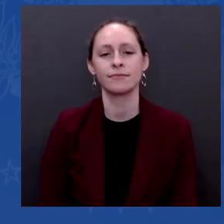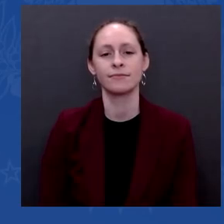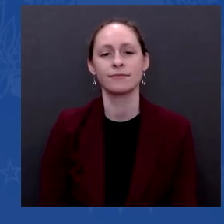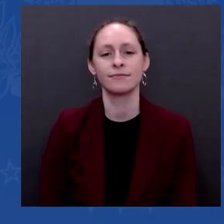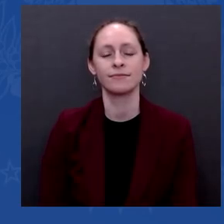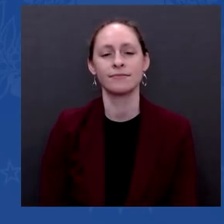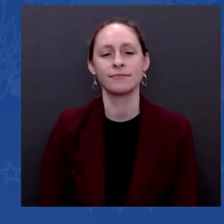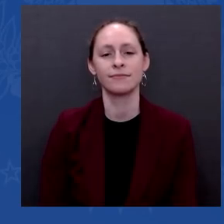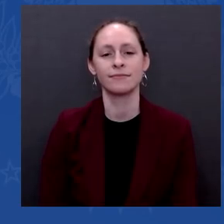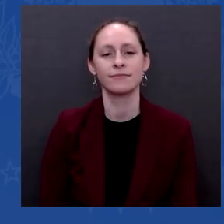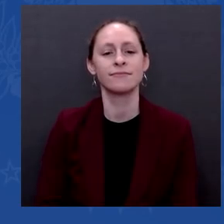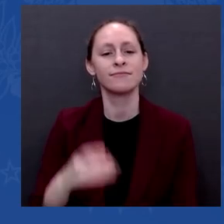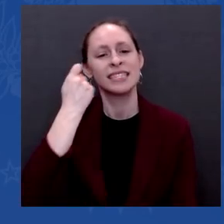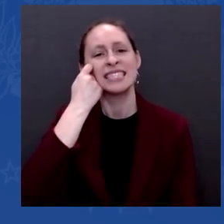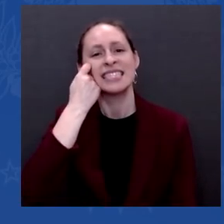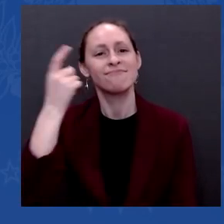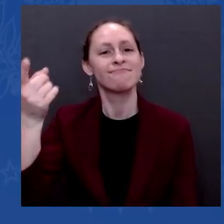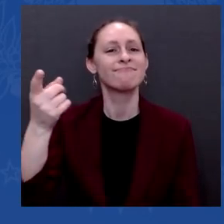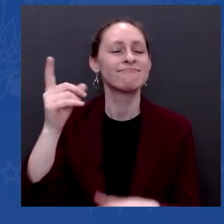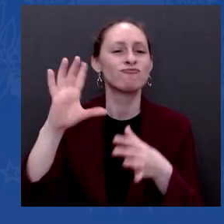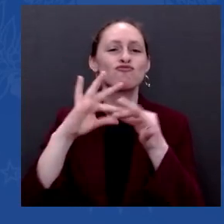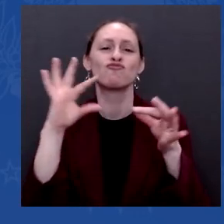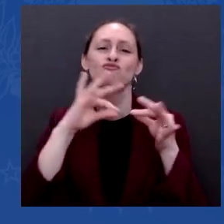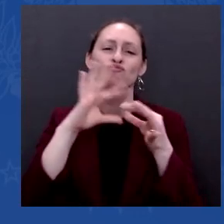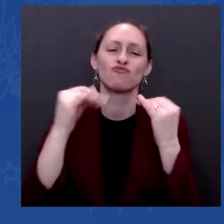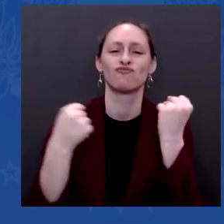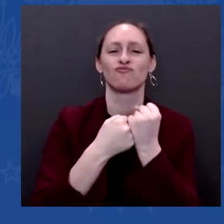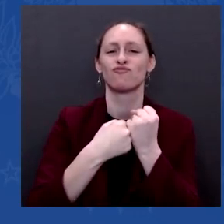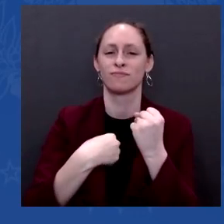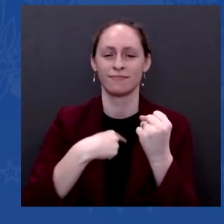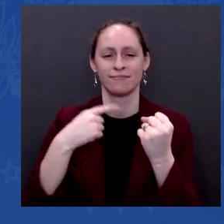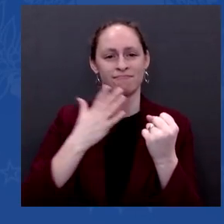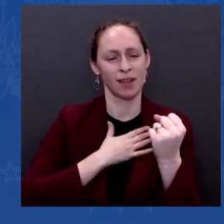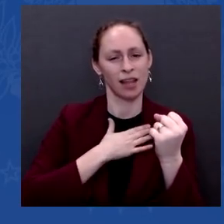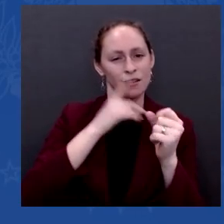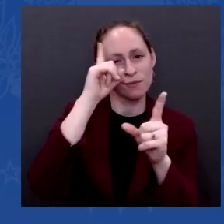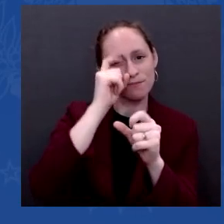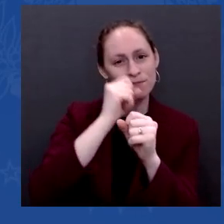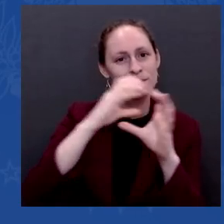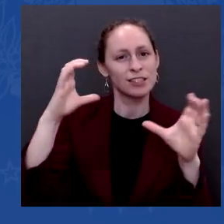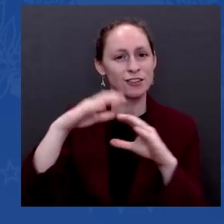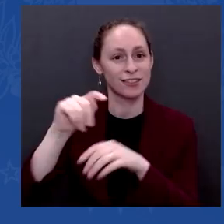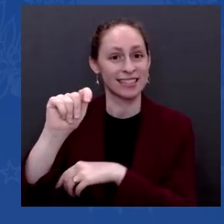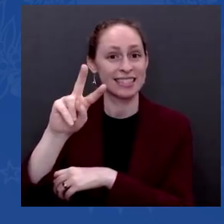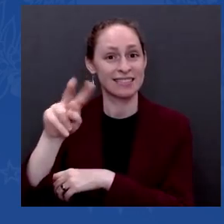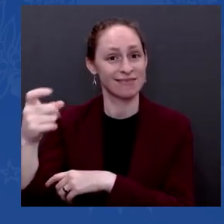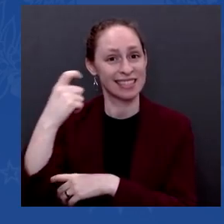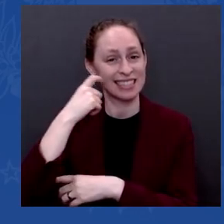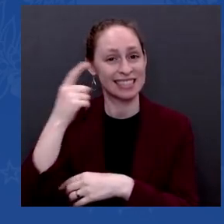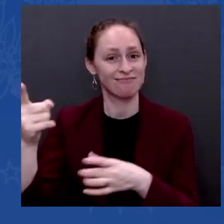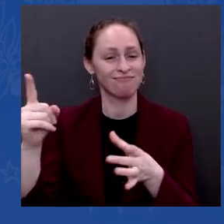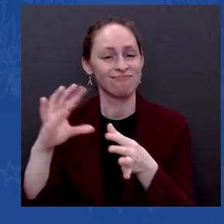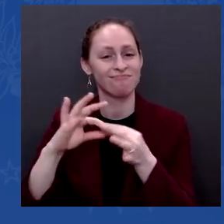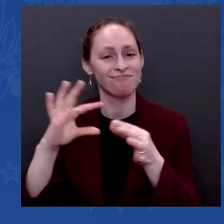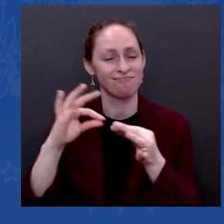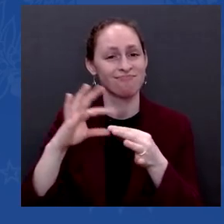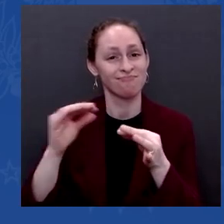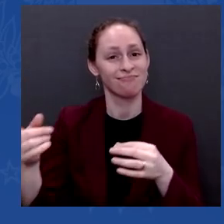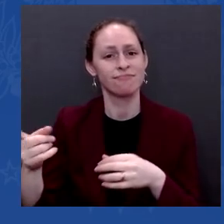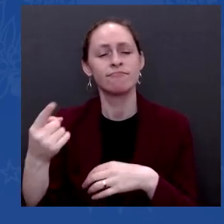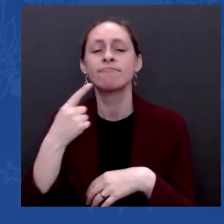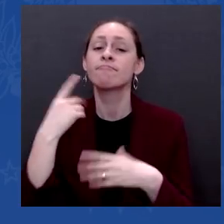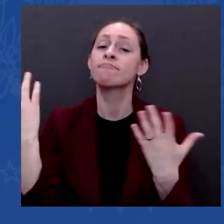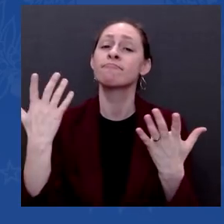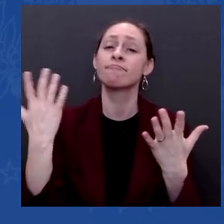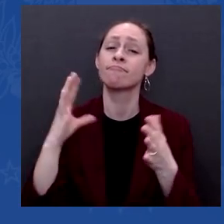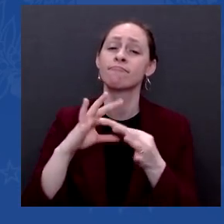of Jim — and it said that we want to make things accessible and affordable for all Americans.